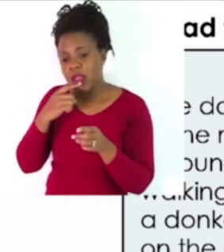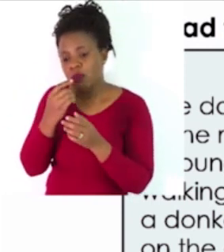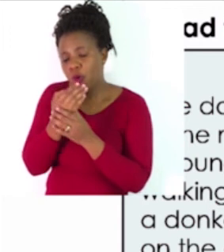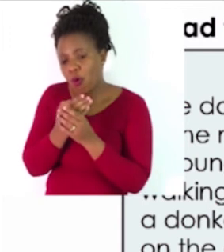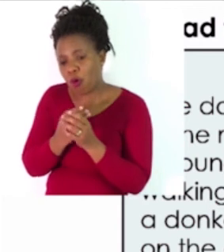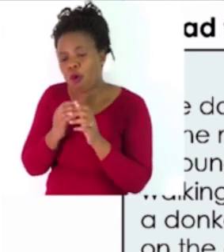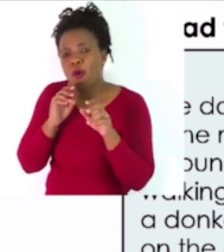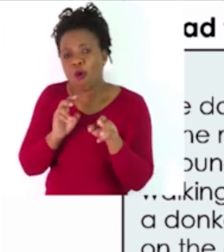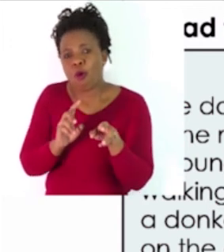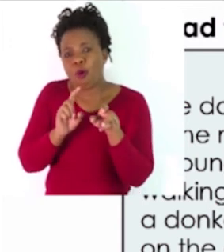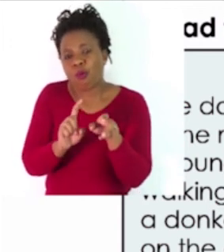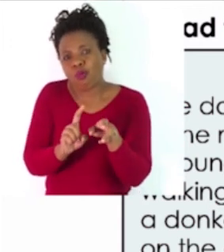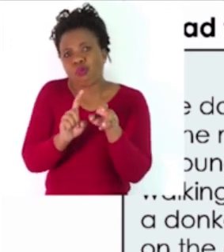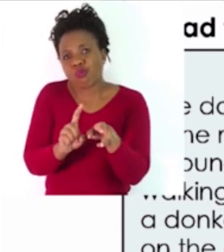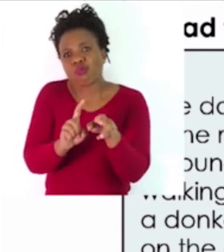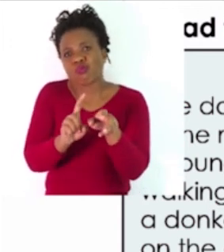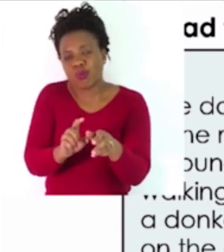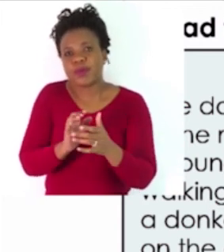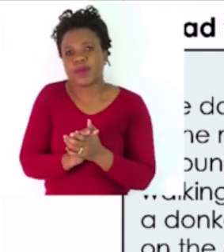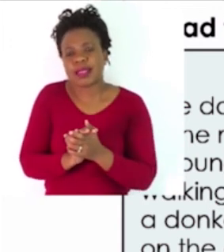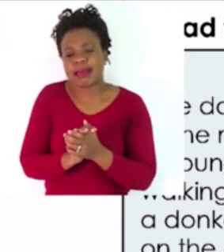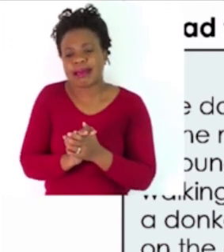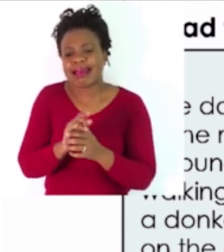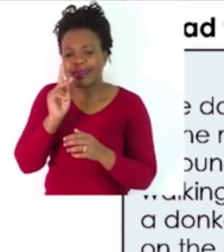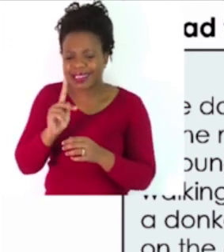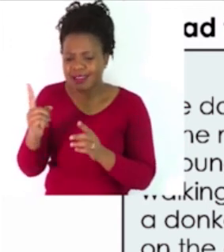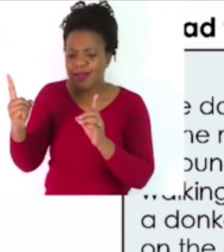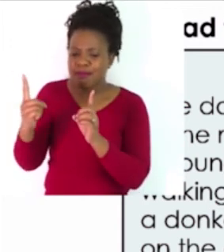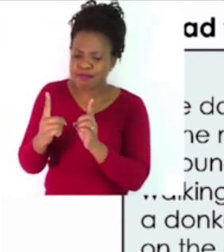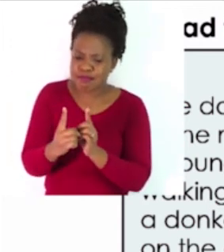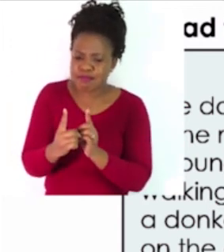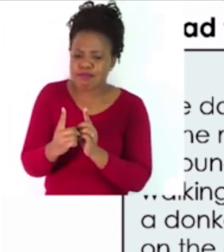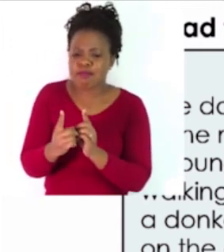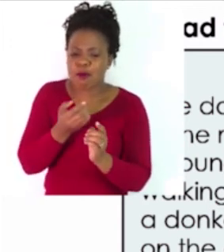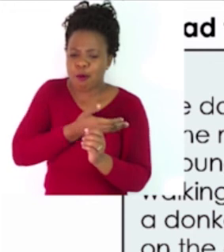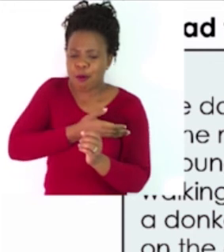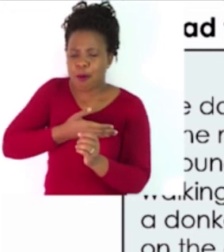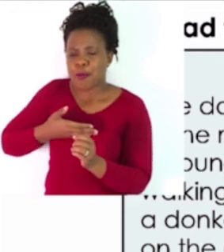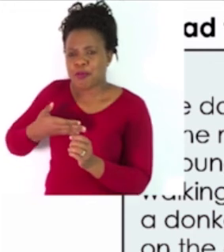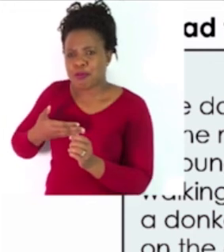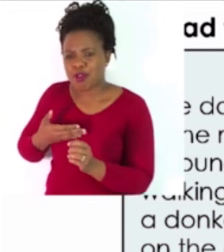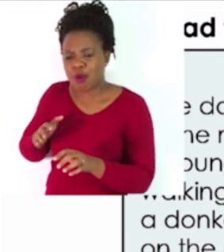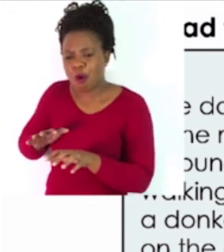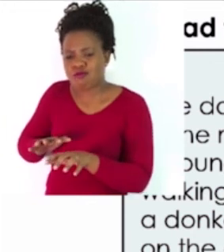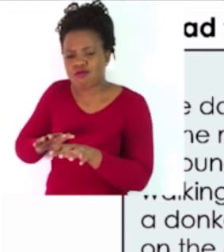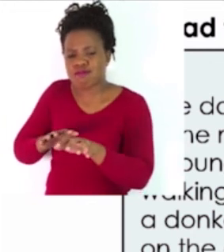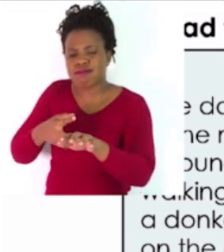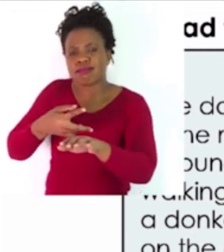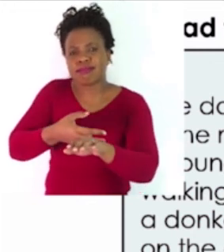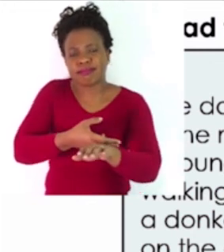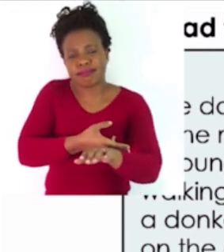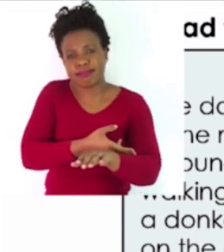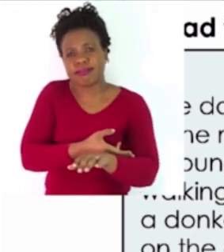Soon, they passed a crowd of women caring for a flock of sheep. Caring for a